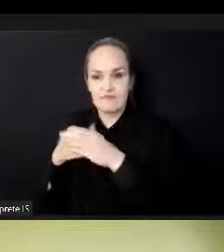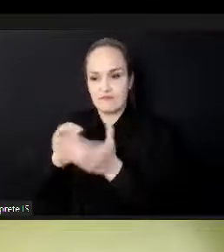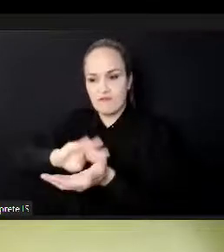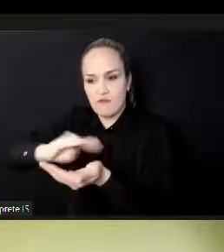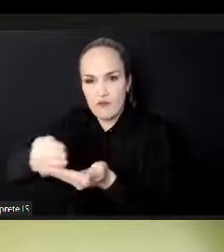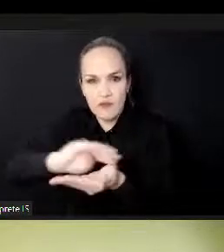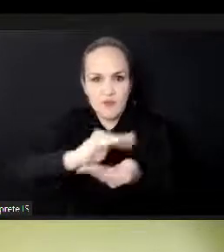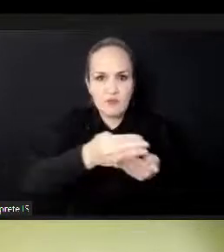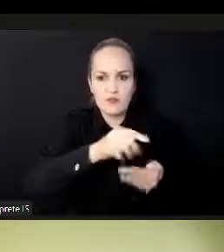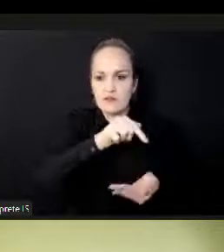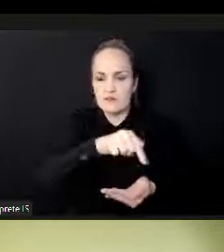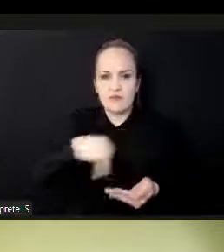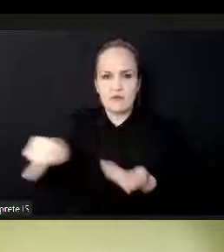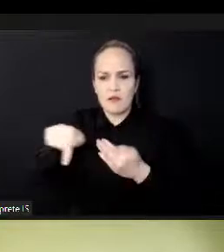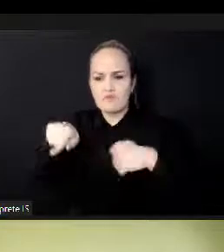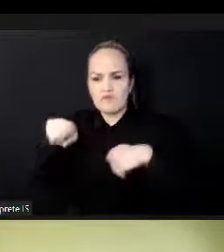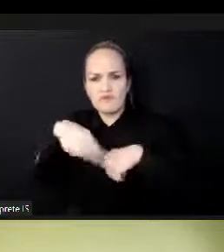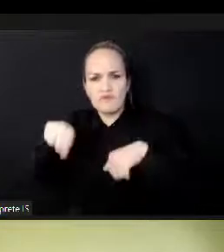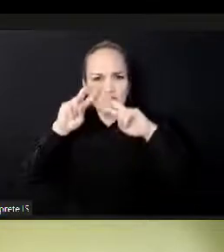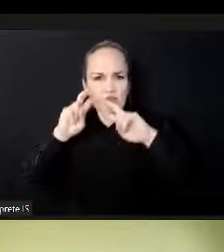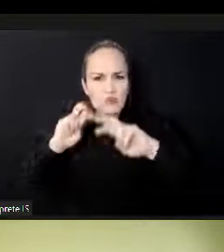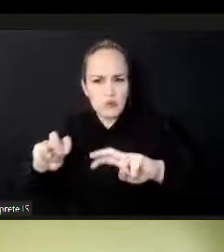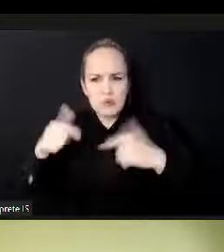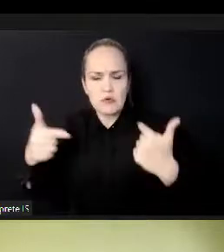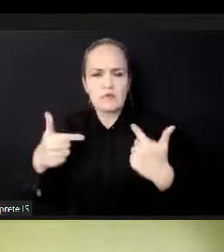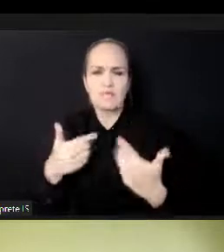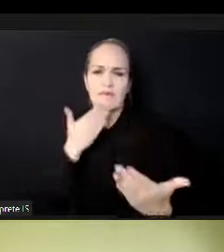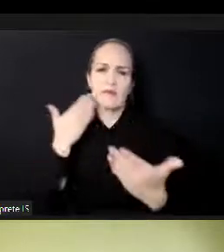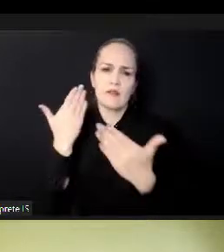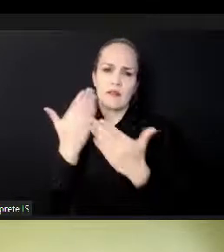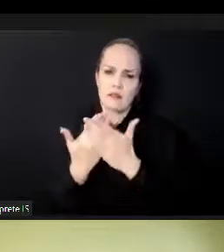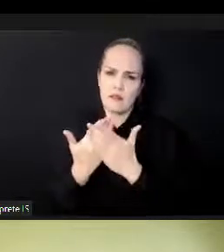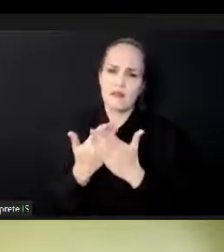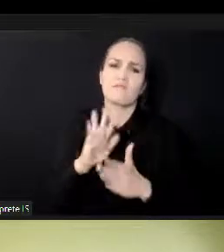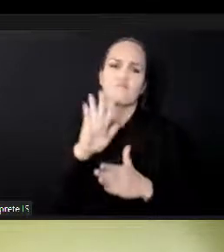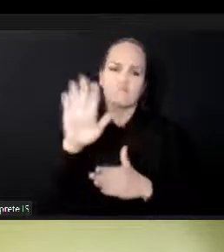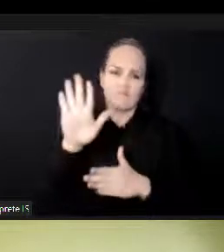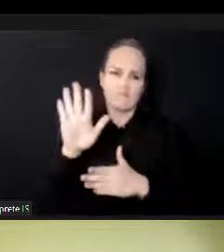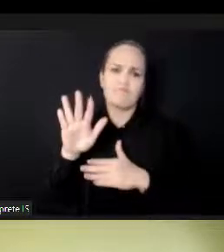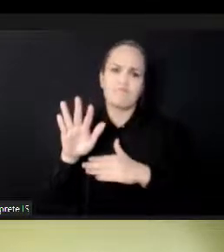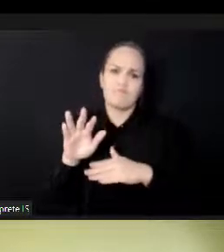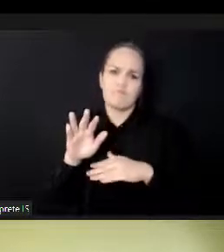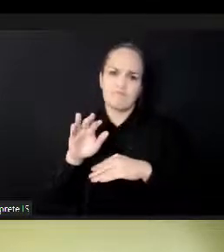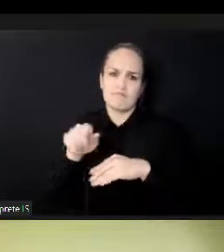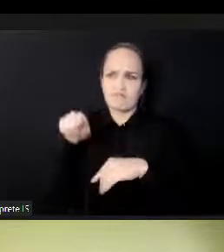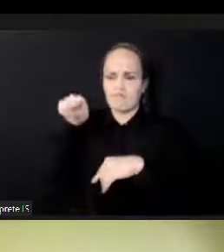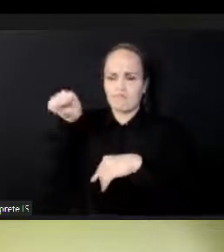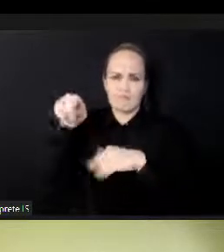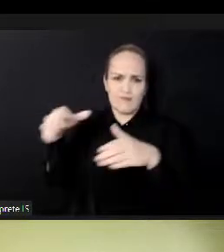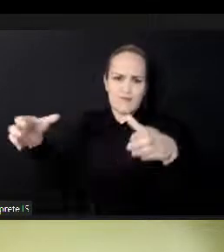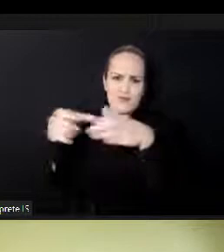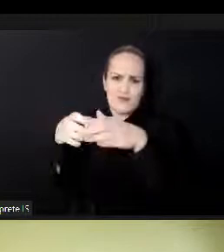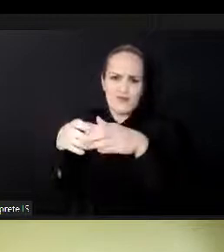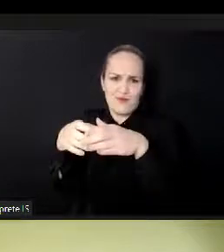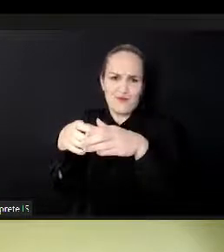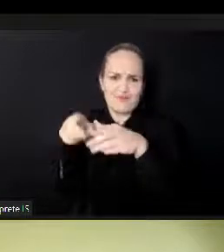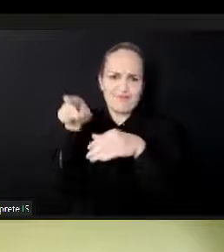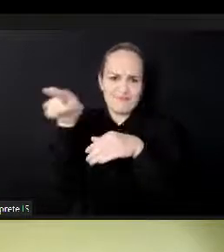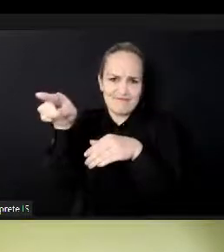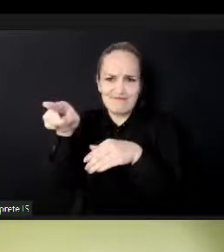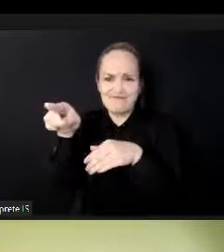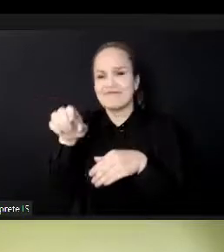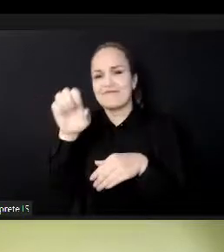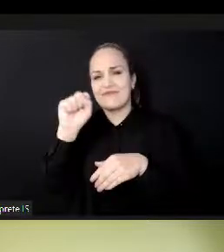Ecosystems have also provided a tremendous amount of support to us to kind of build momentum and to build our goals